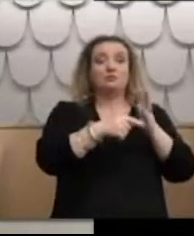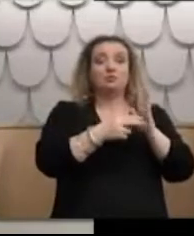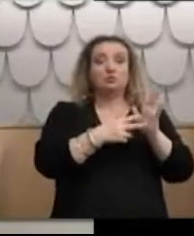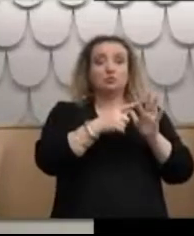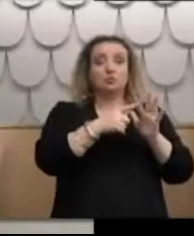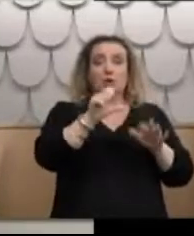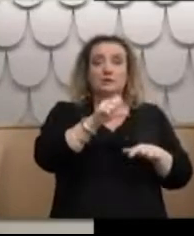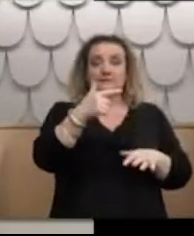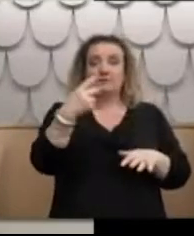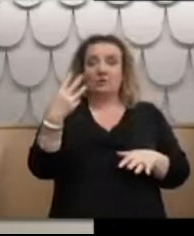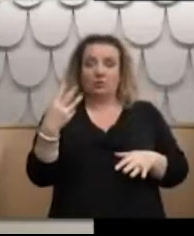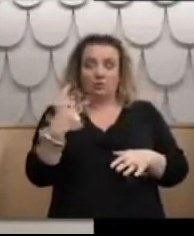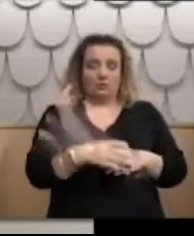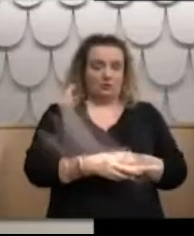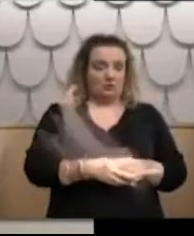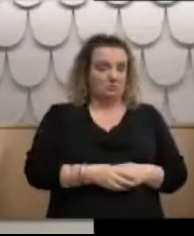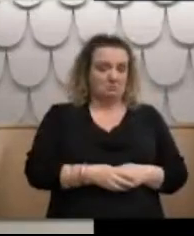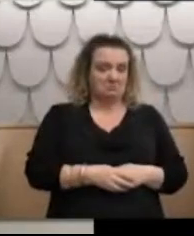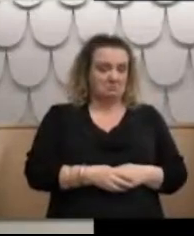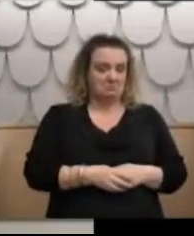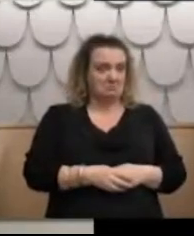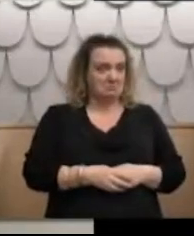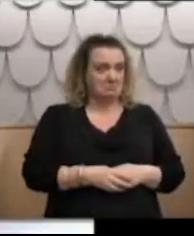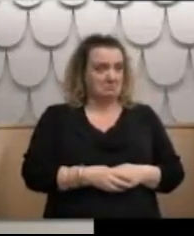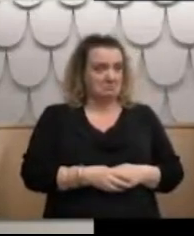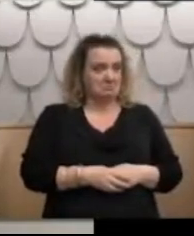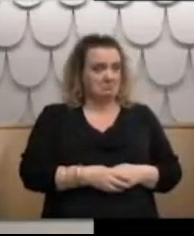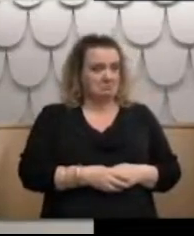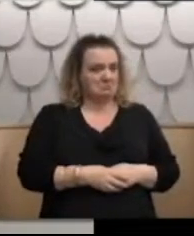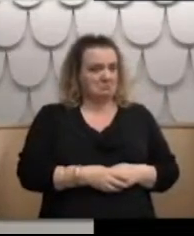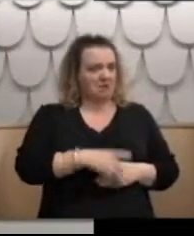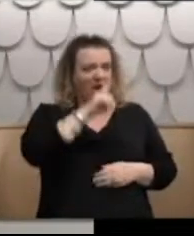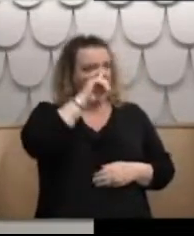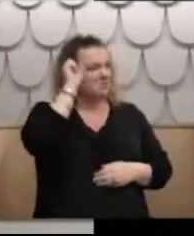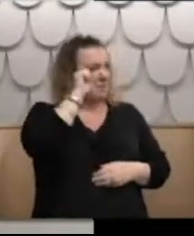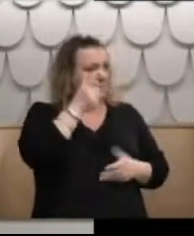but I don't remember ever going there and talking to him.